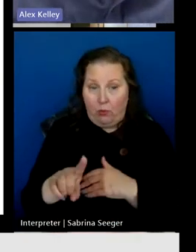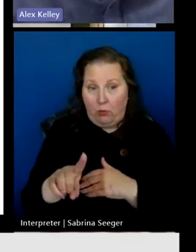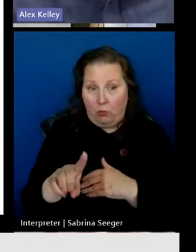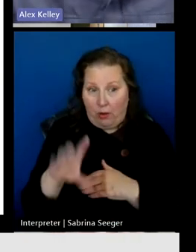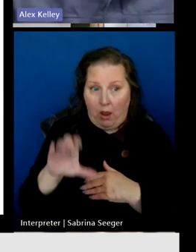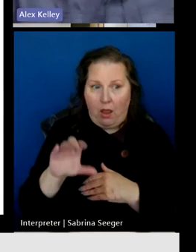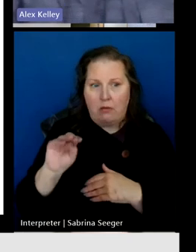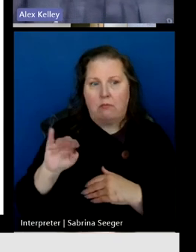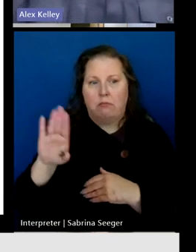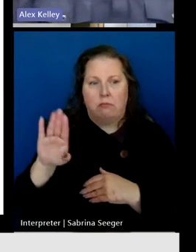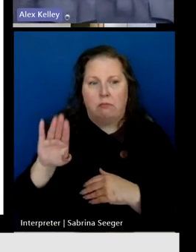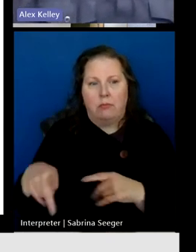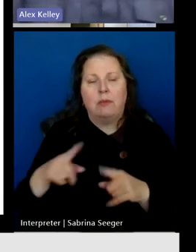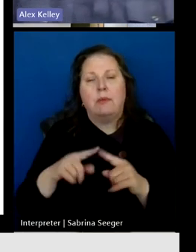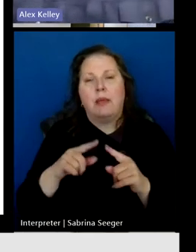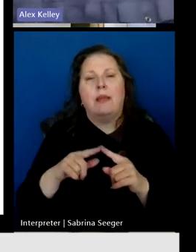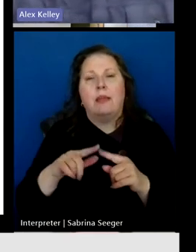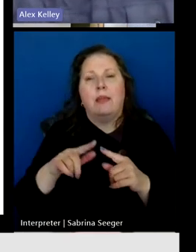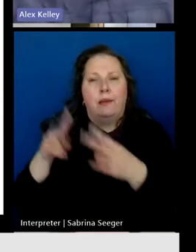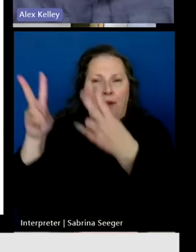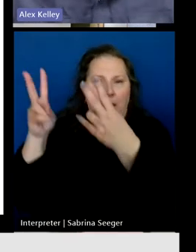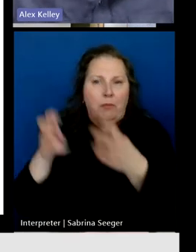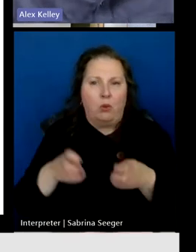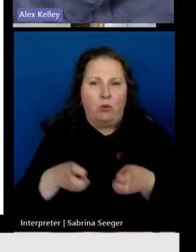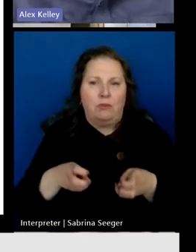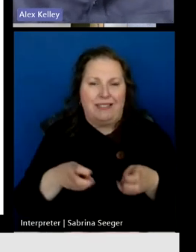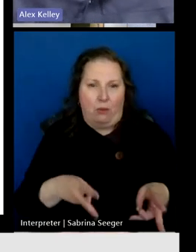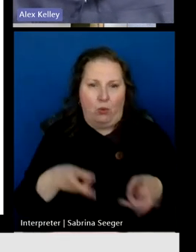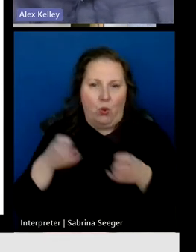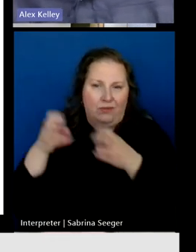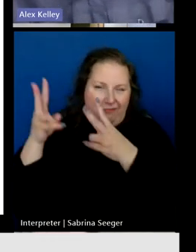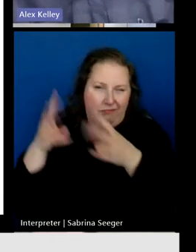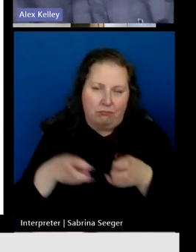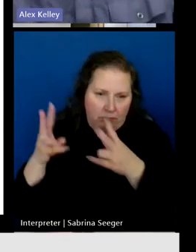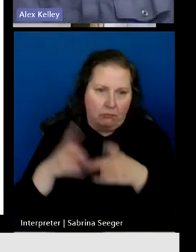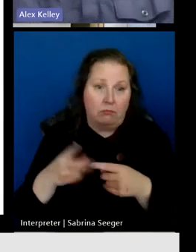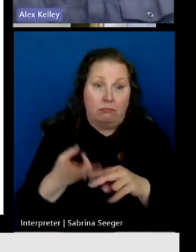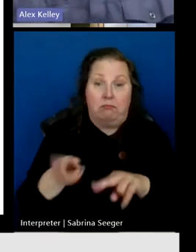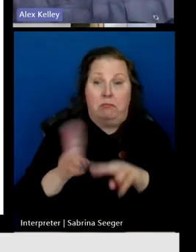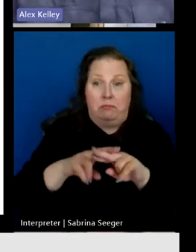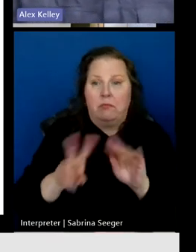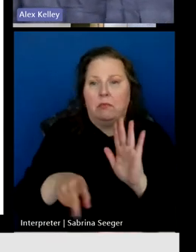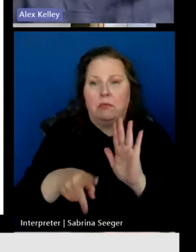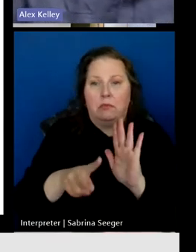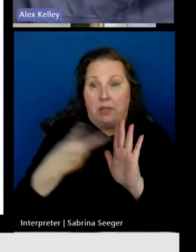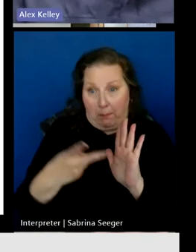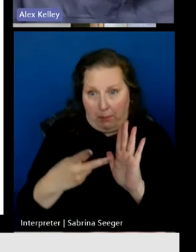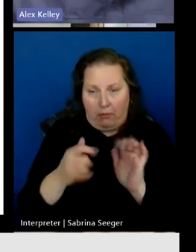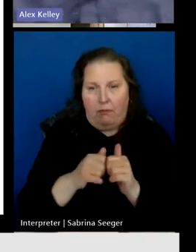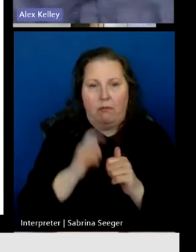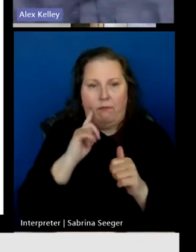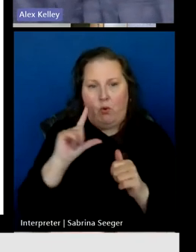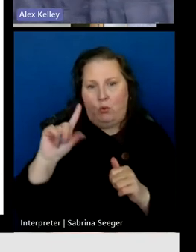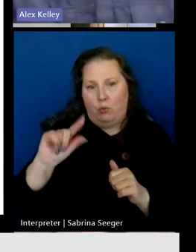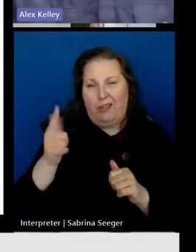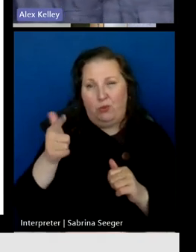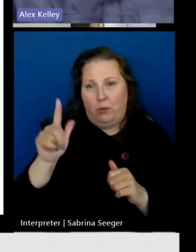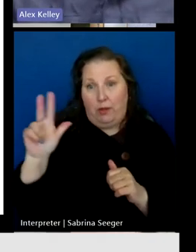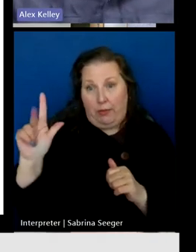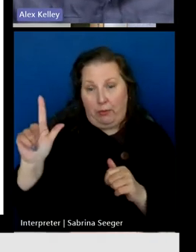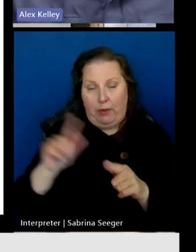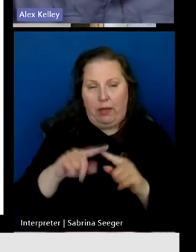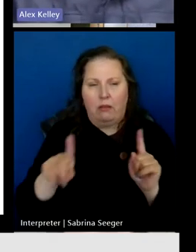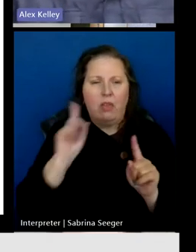megs symmetrical more than doubled between 21 and 23. And as everyone knows, Vermont's goal